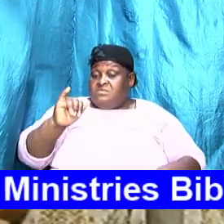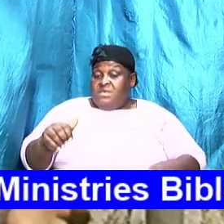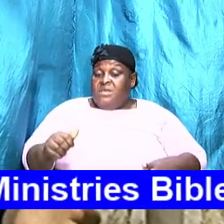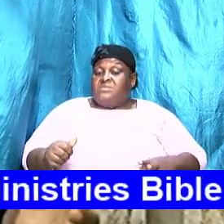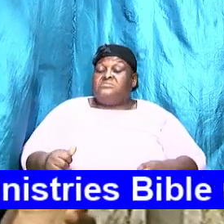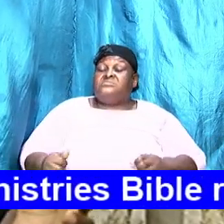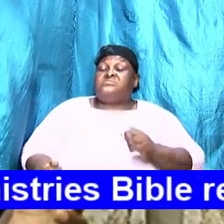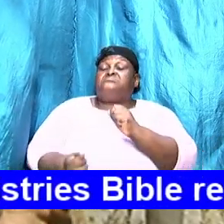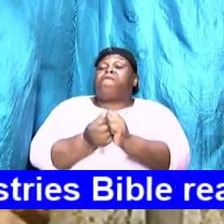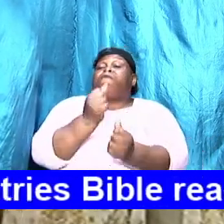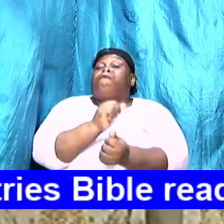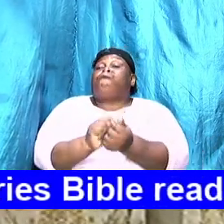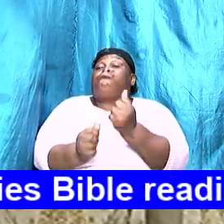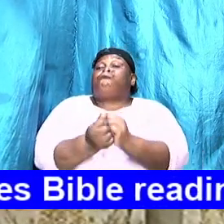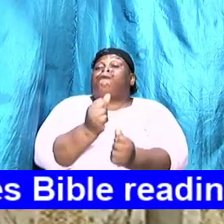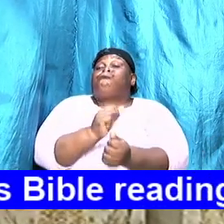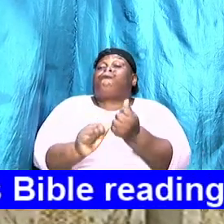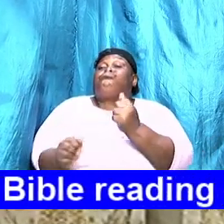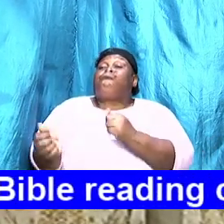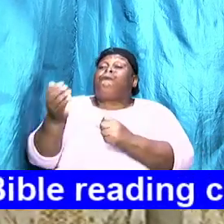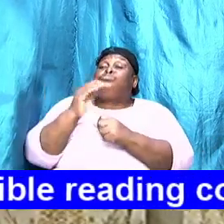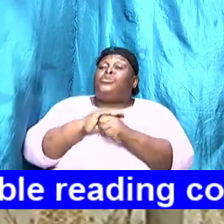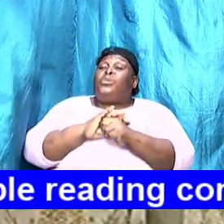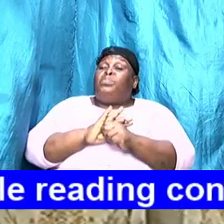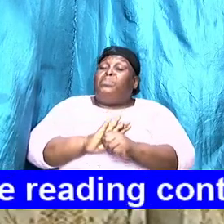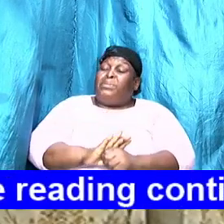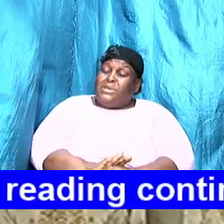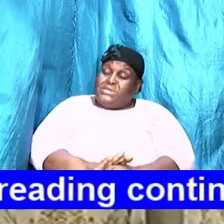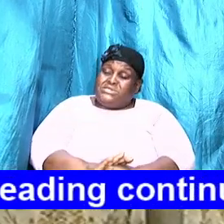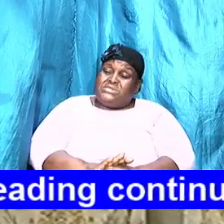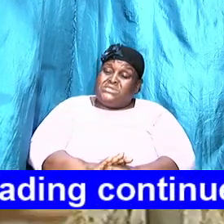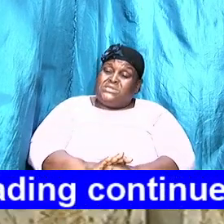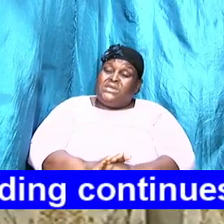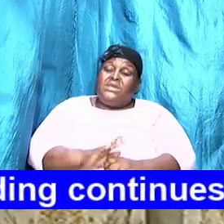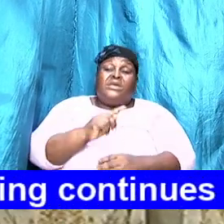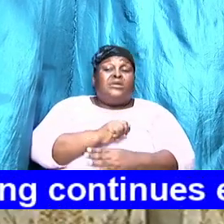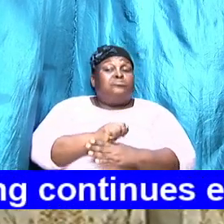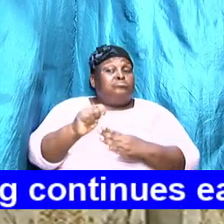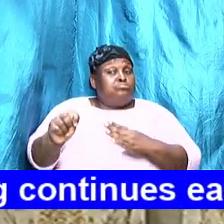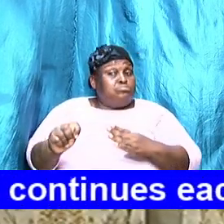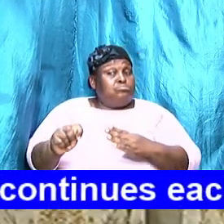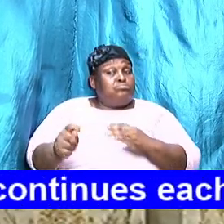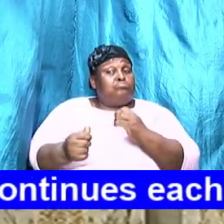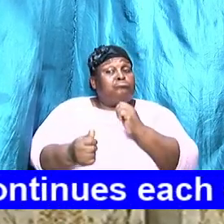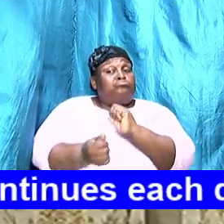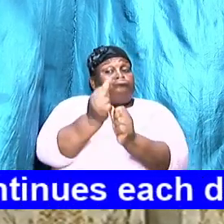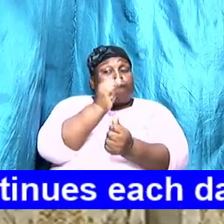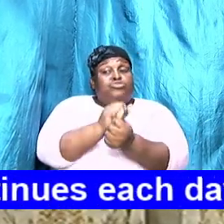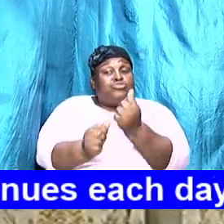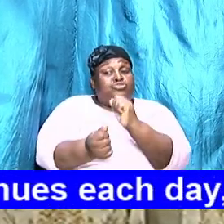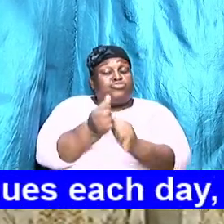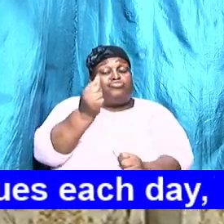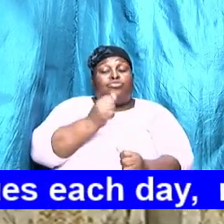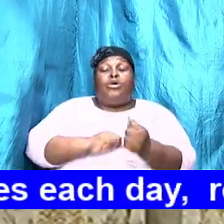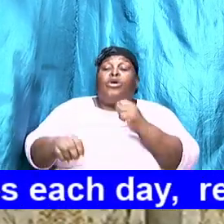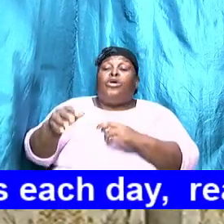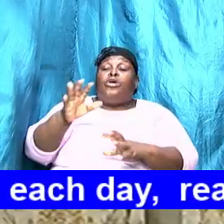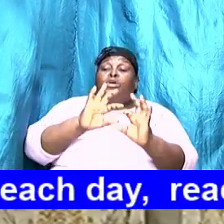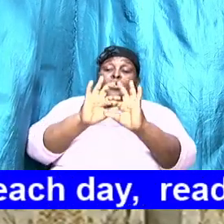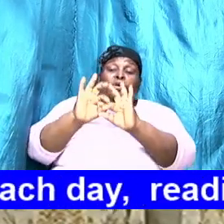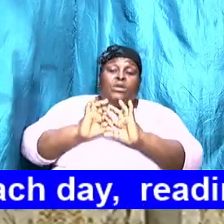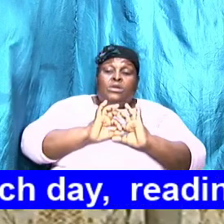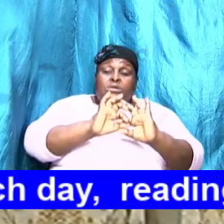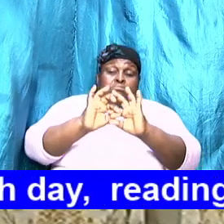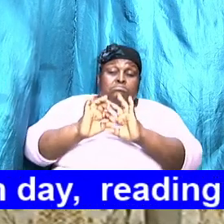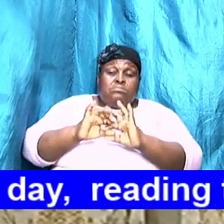oppress and totally destroy relationships, it is important that we